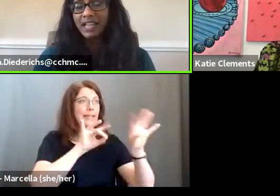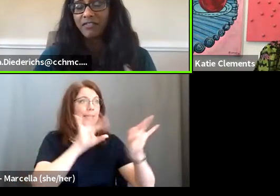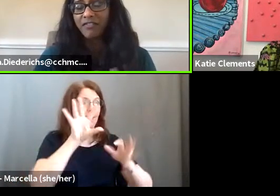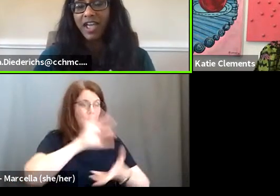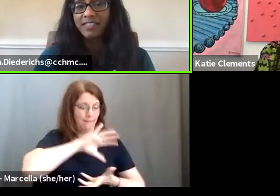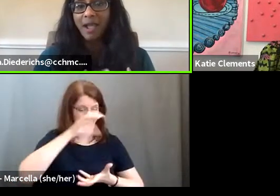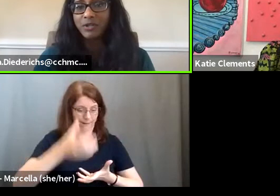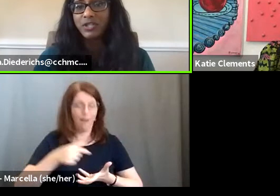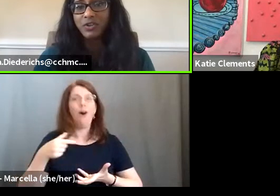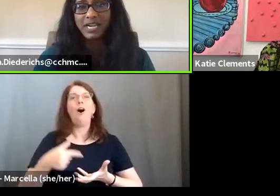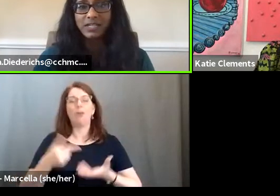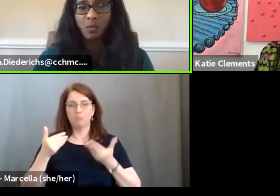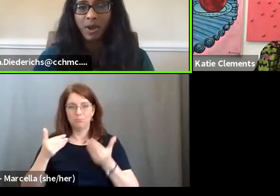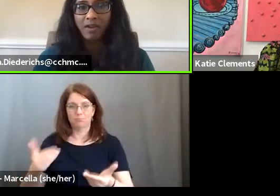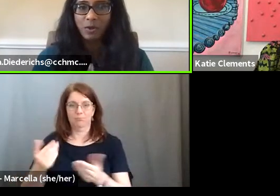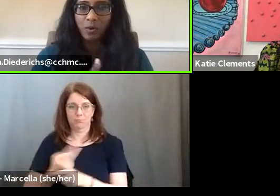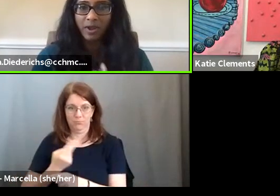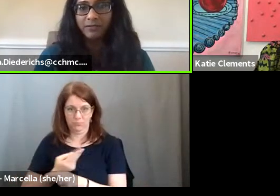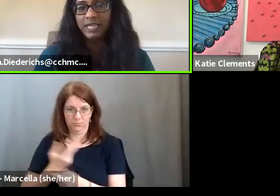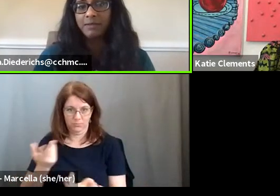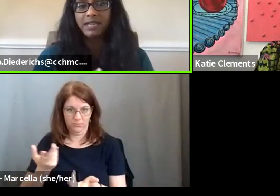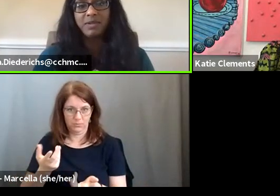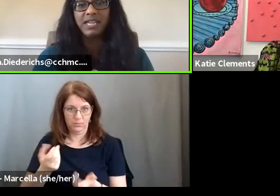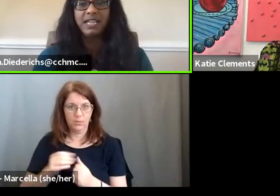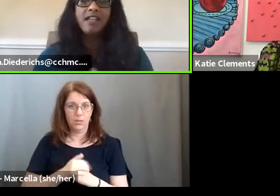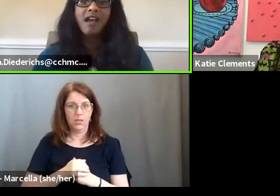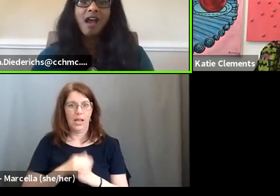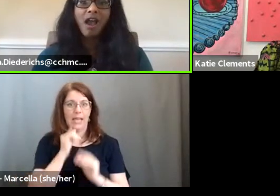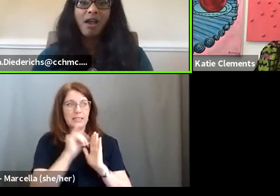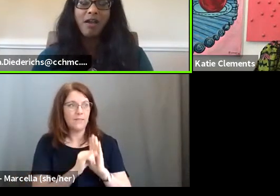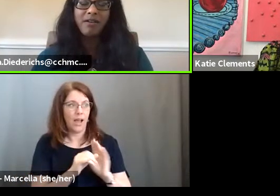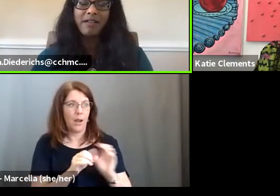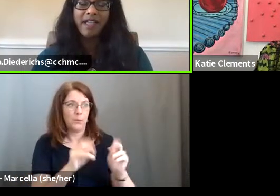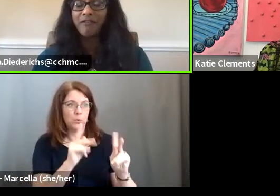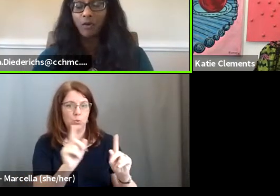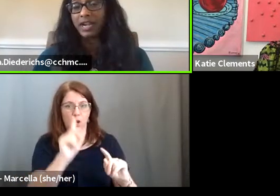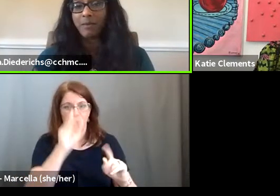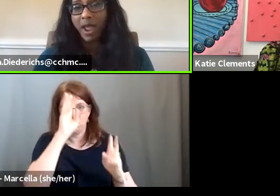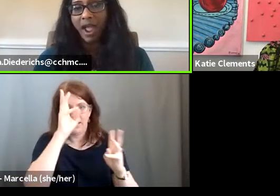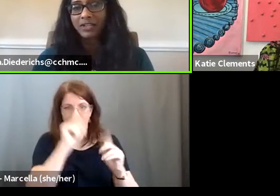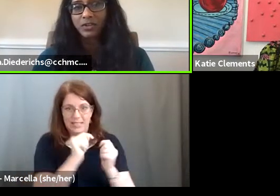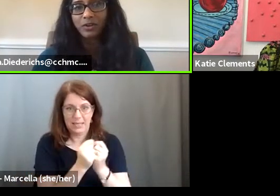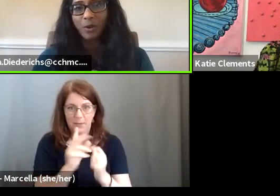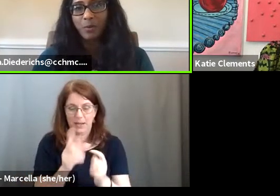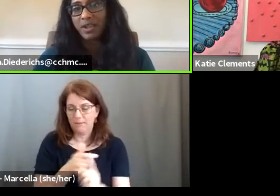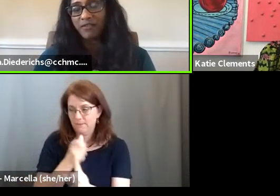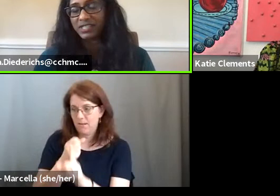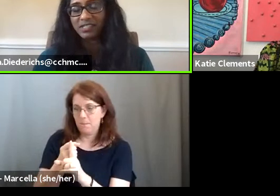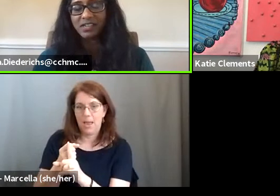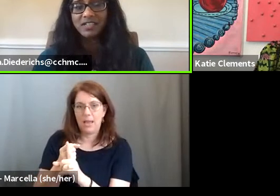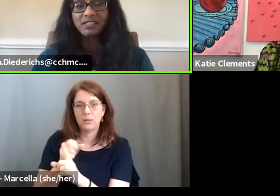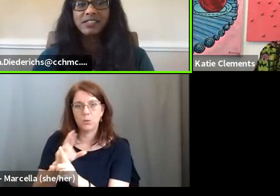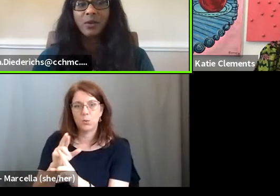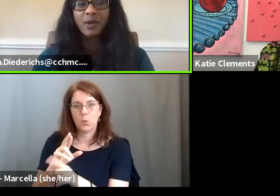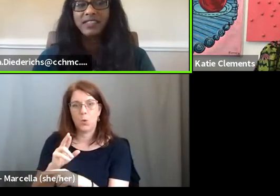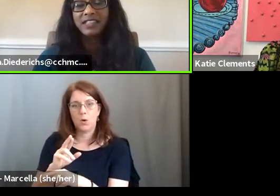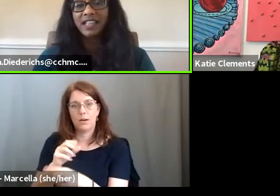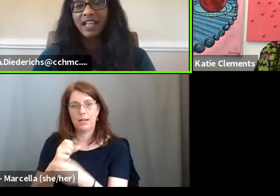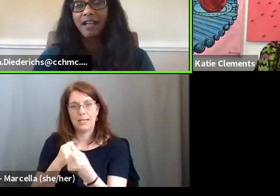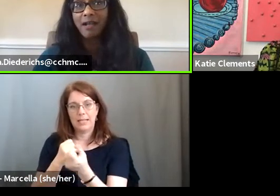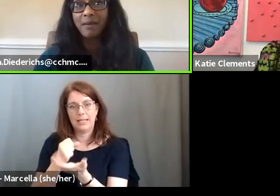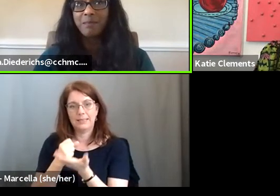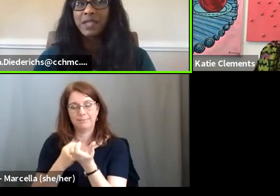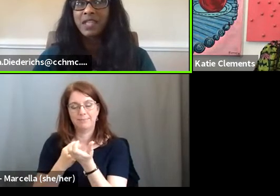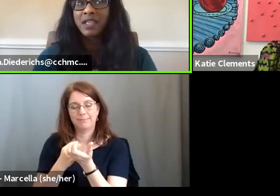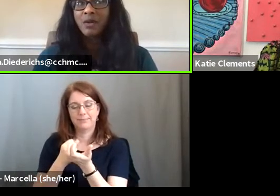um, identify the opportunities where the creative team can be, uh, have great impact or, or be of assistance. So I